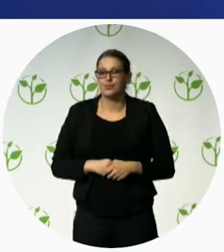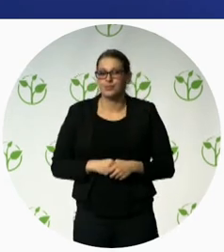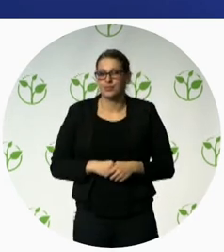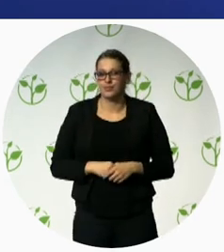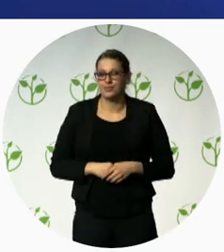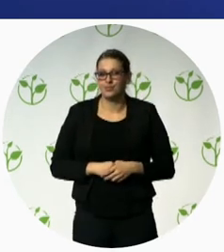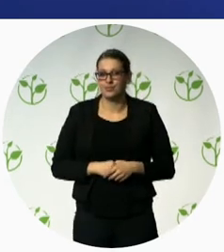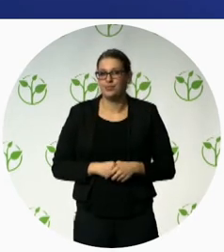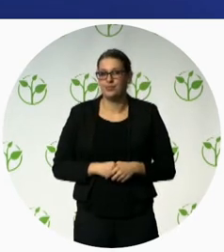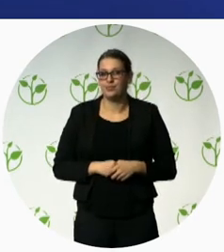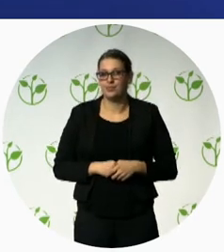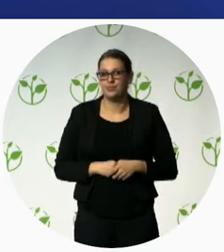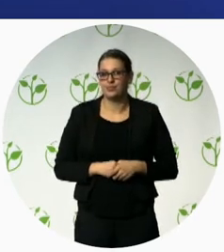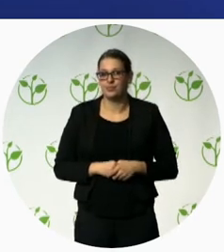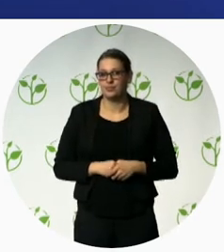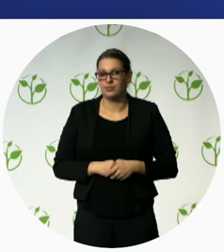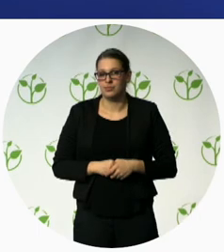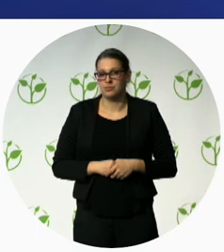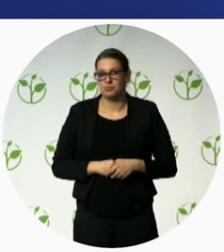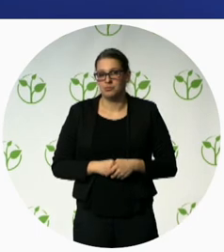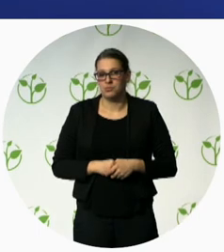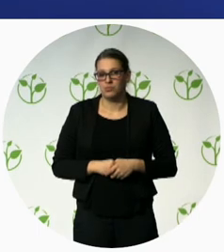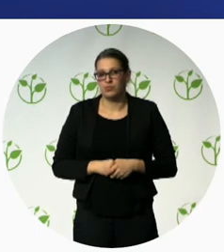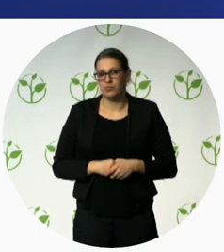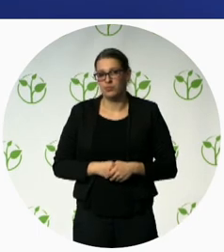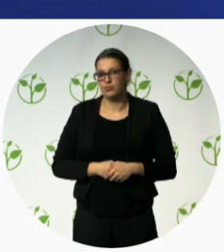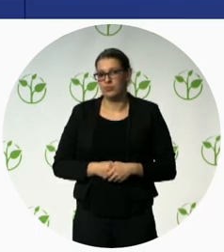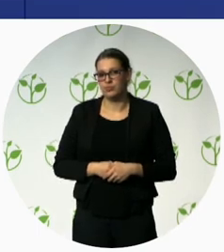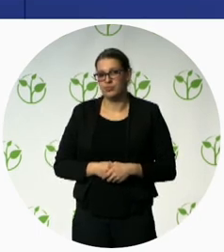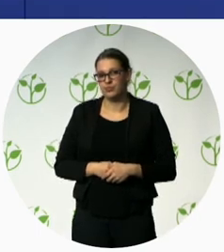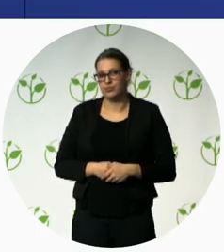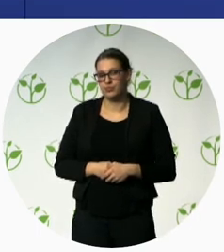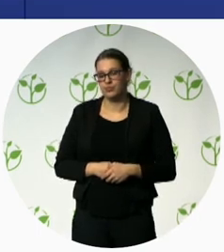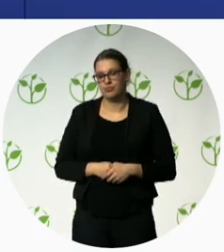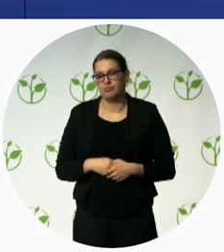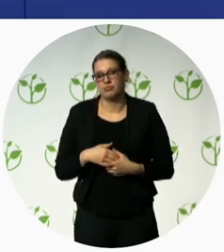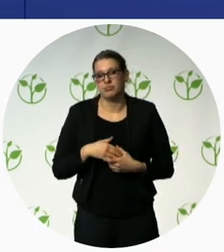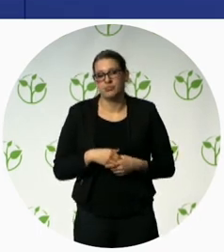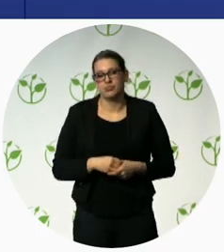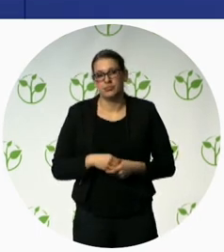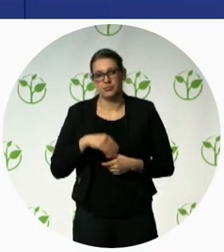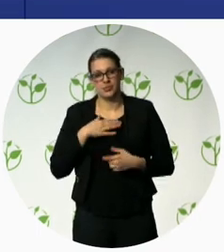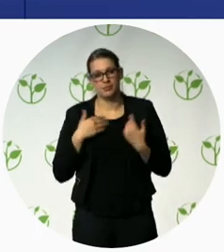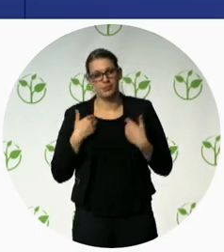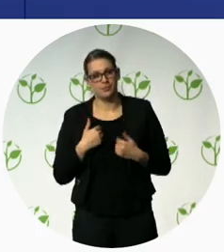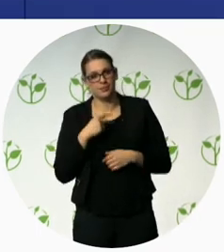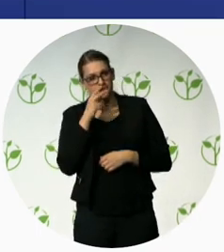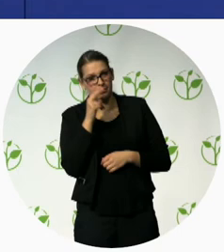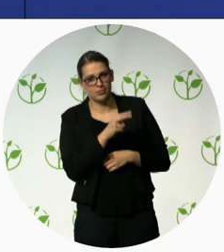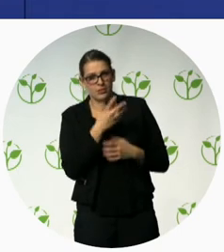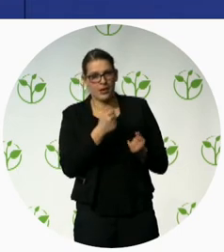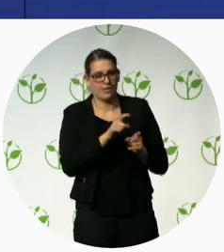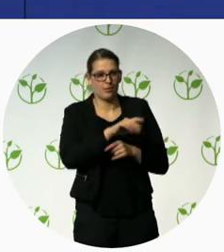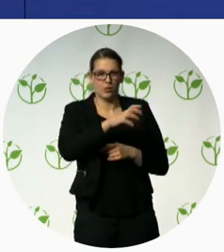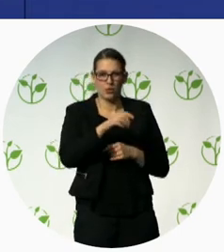My takeaway, especially to the low- and middle-income country participants, is don't be